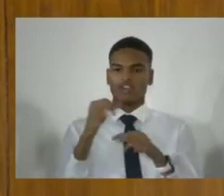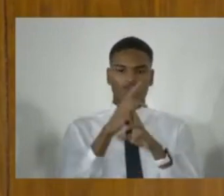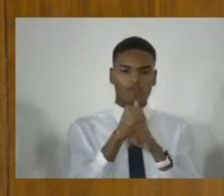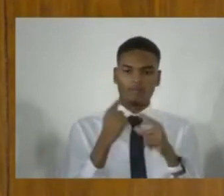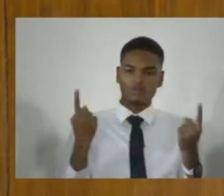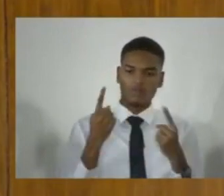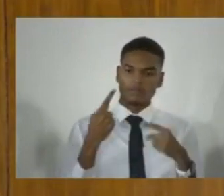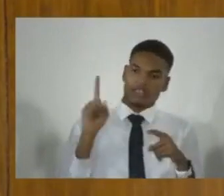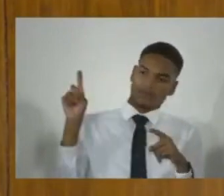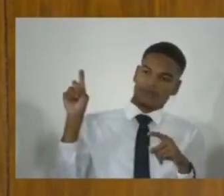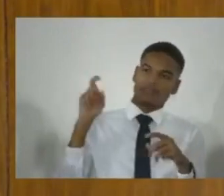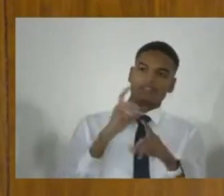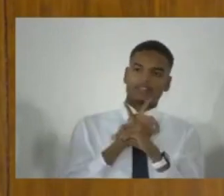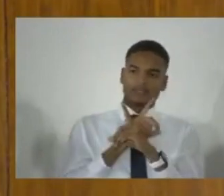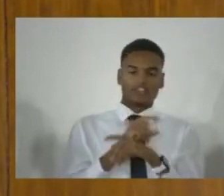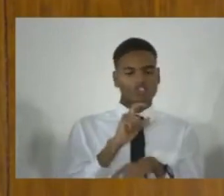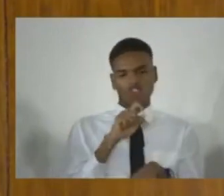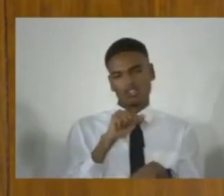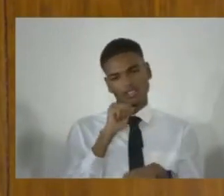made clear, Minister.